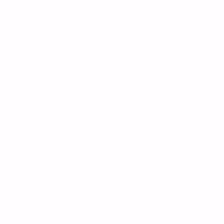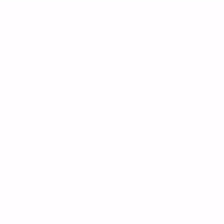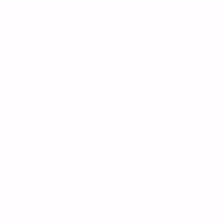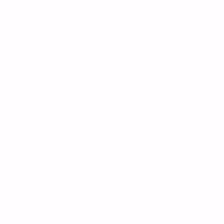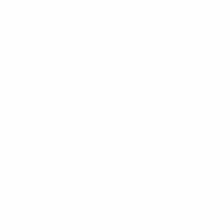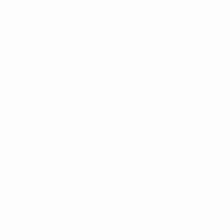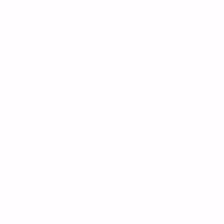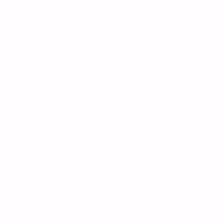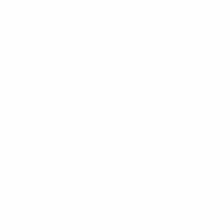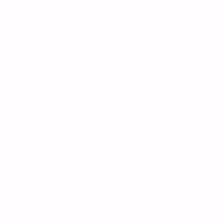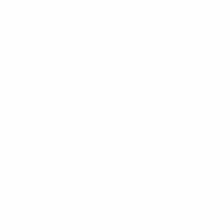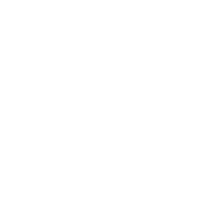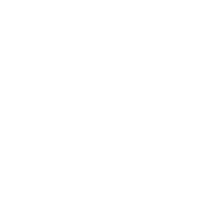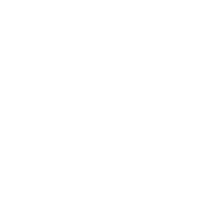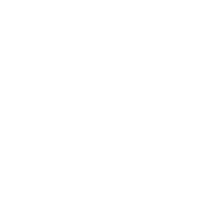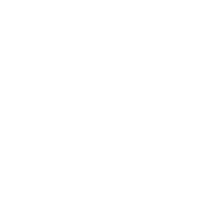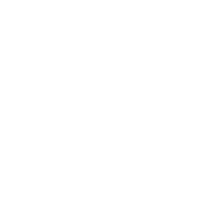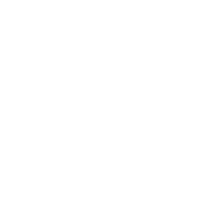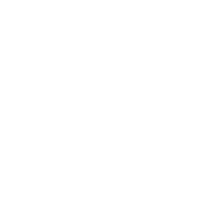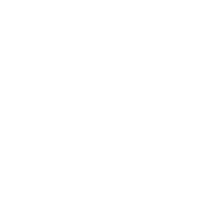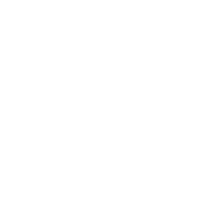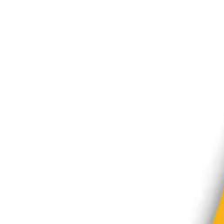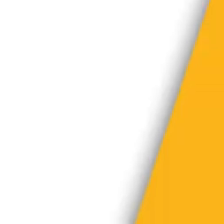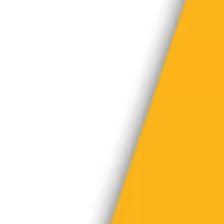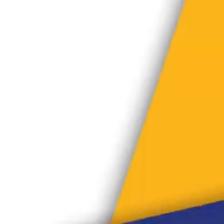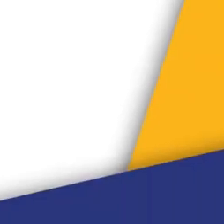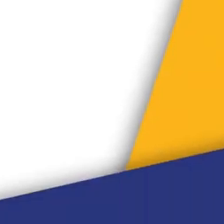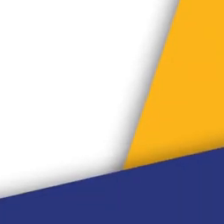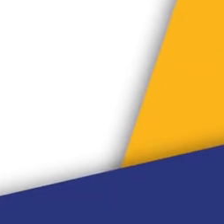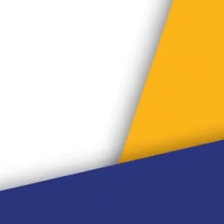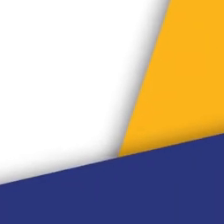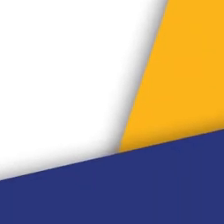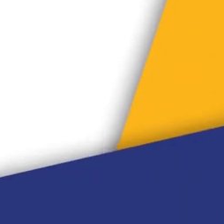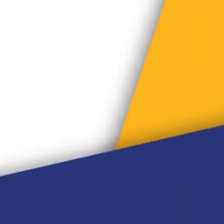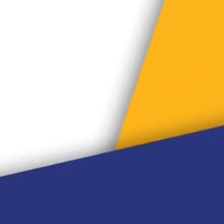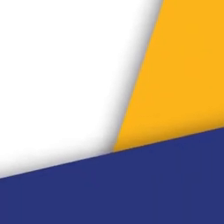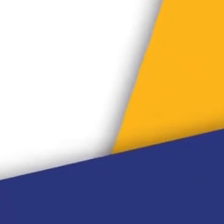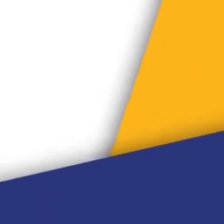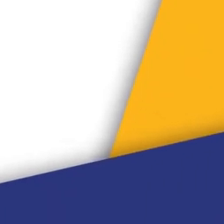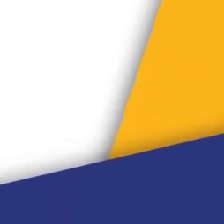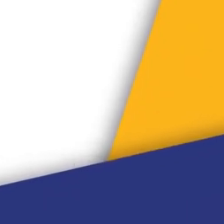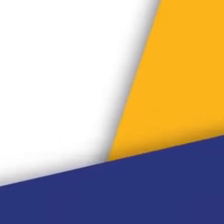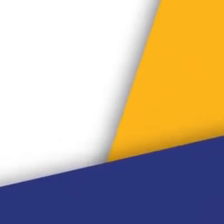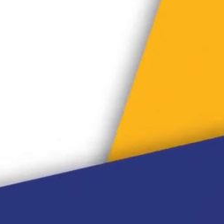was a matrix 2021 catch-up is brought to you by the department of basic education nect